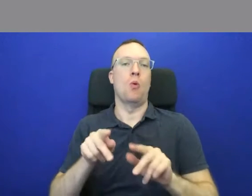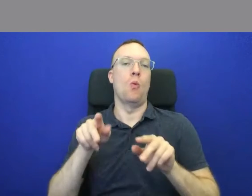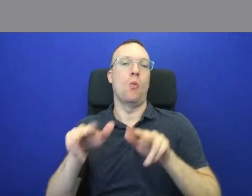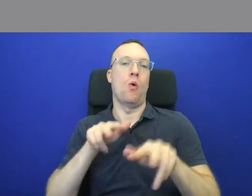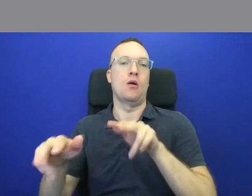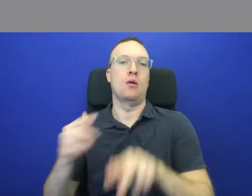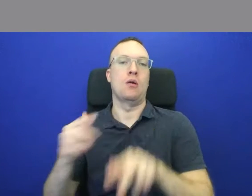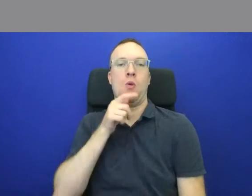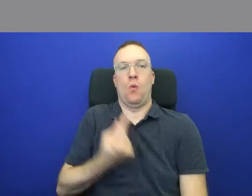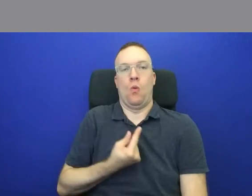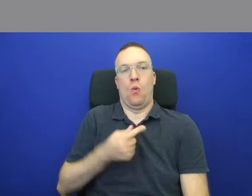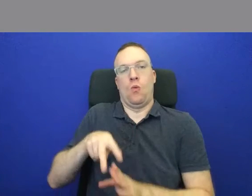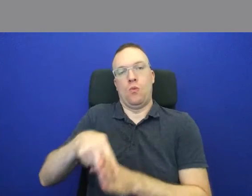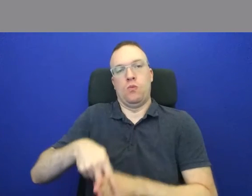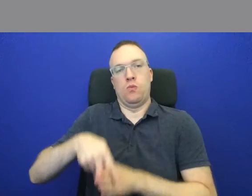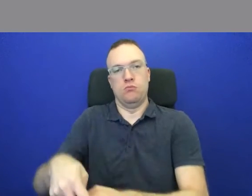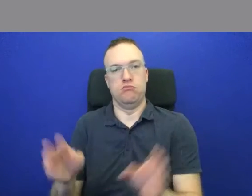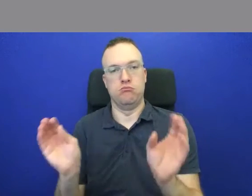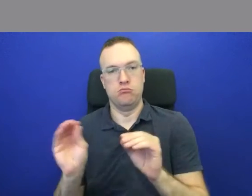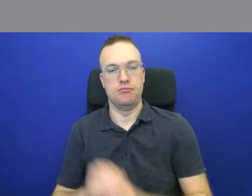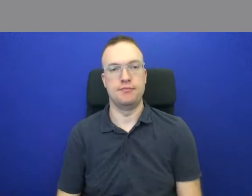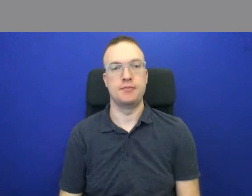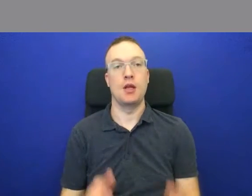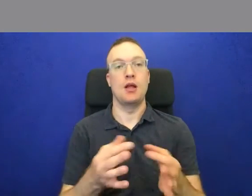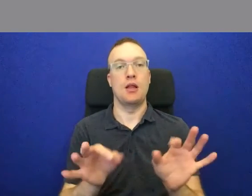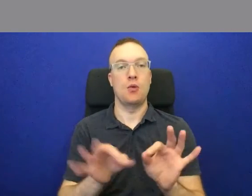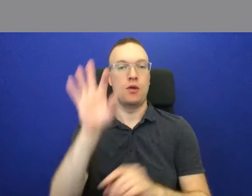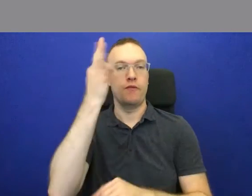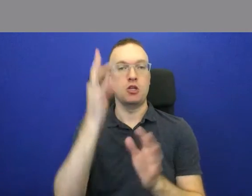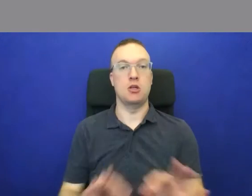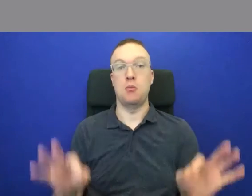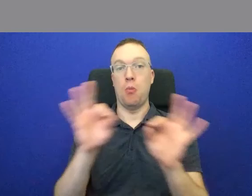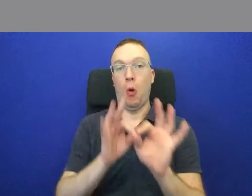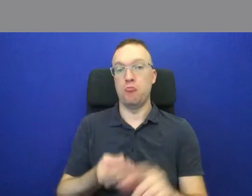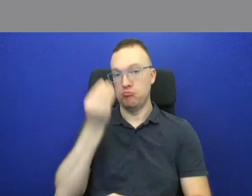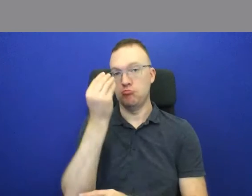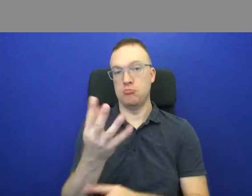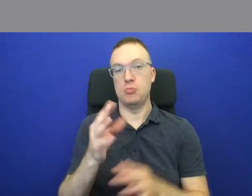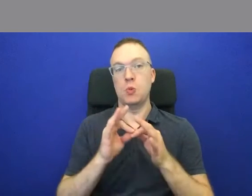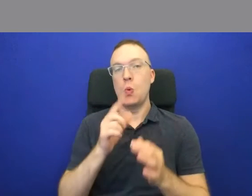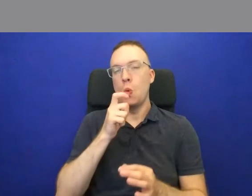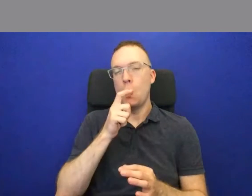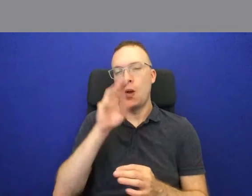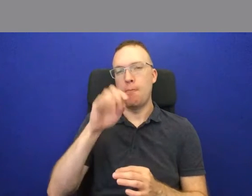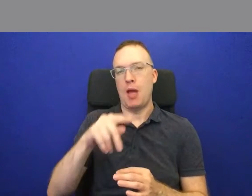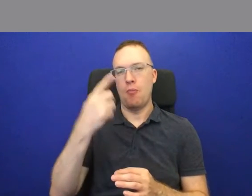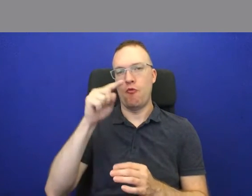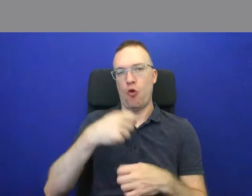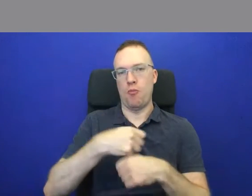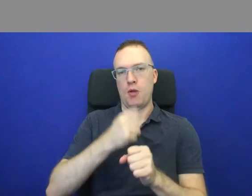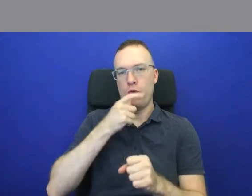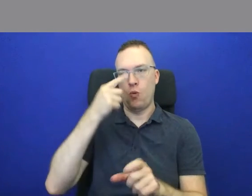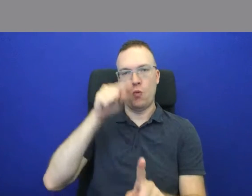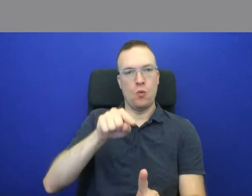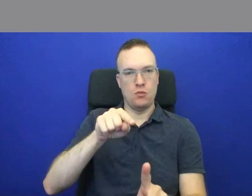The language of French is an important clue as to who this map might have been made for.